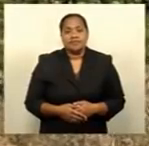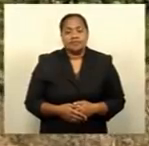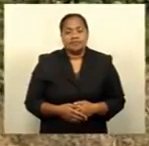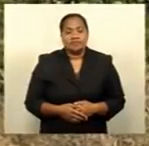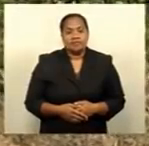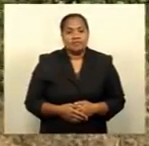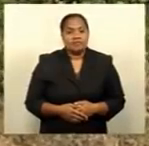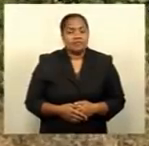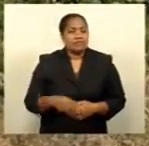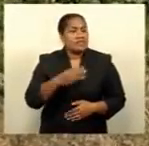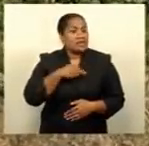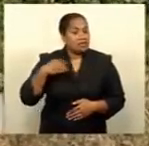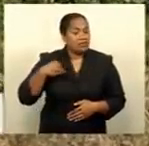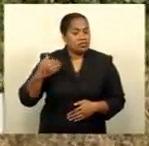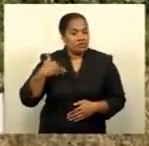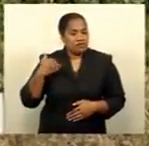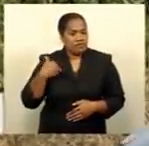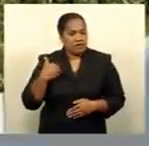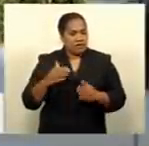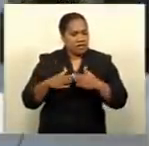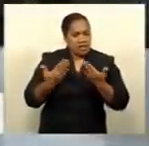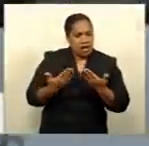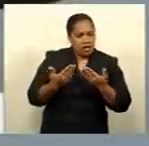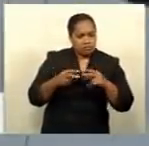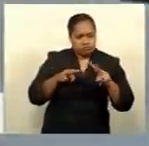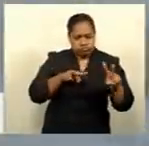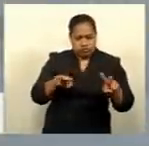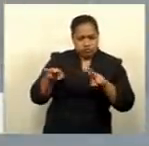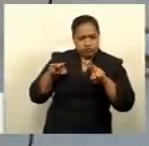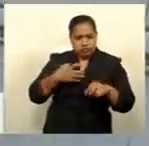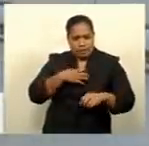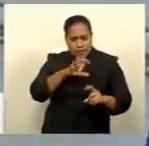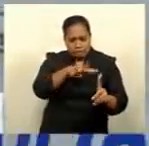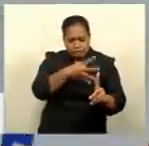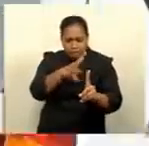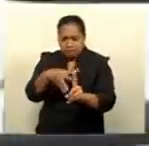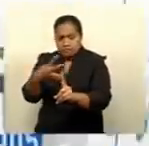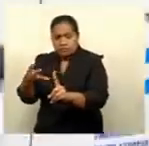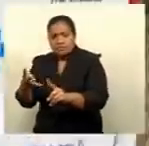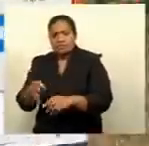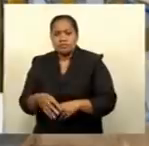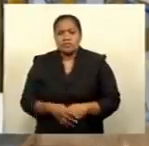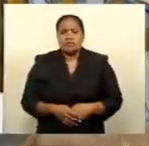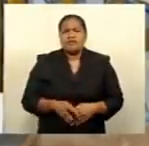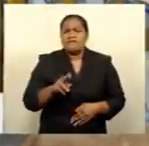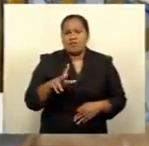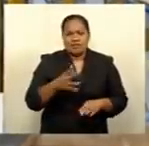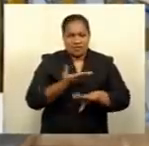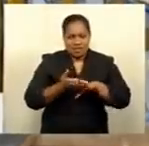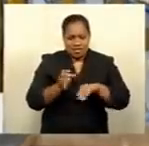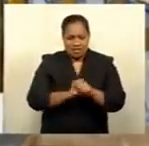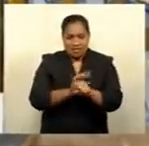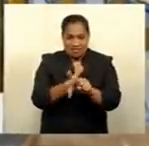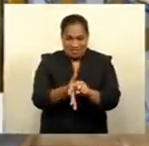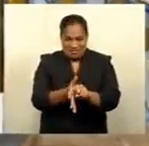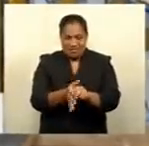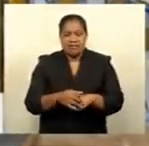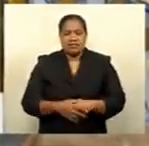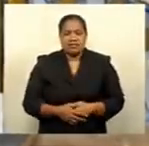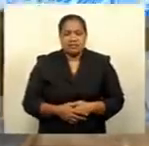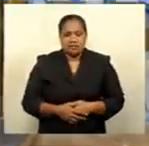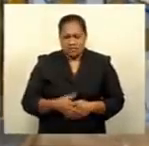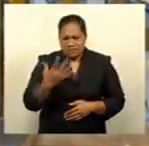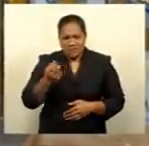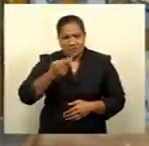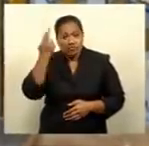The Ministry of Health is conducting further tracing and testing as the outlook for the new COVID-19 cases indicate a persistent risk